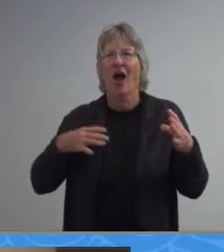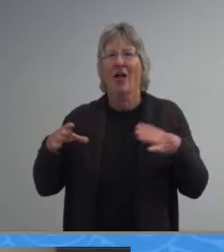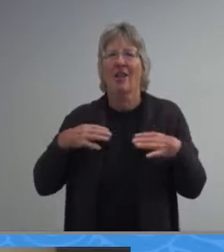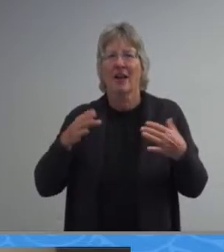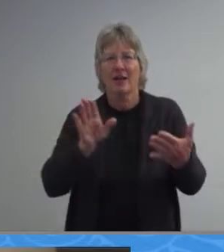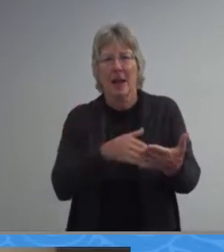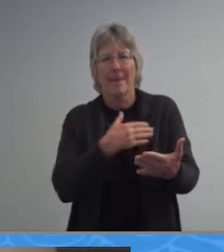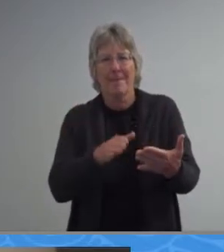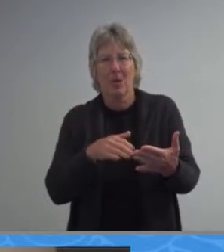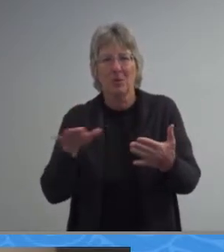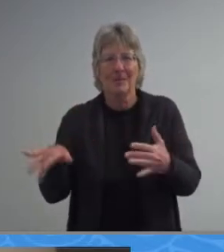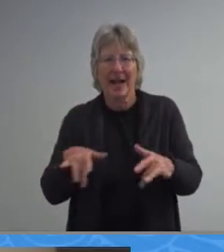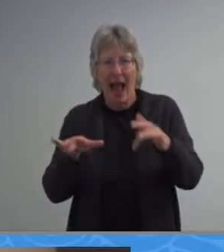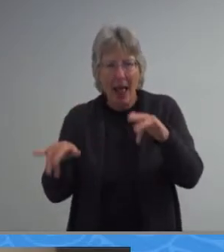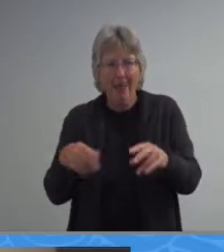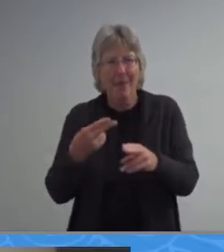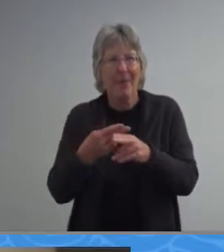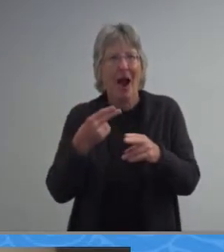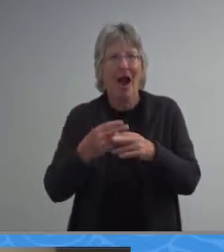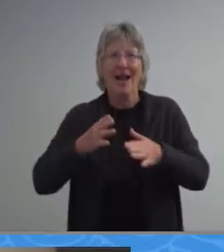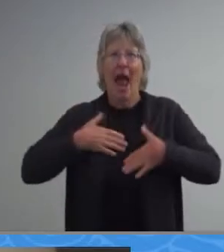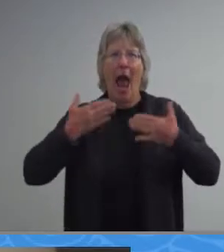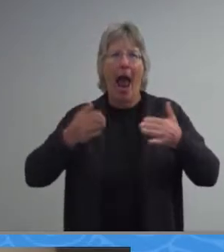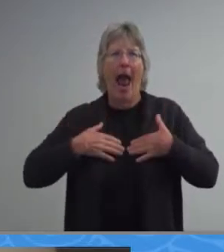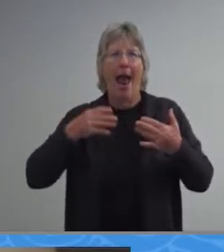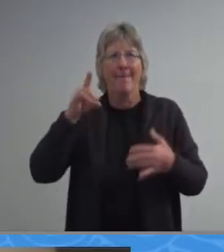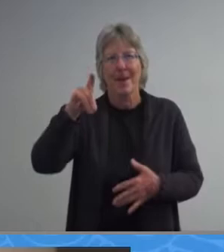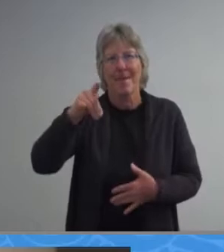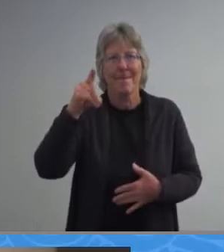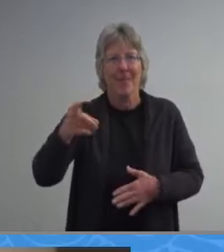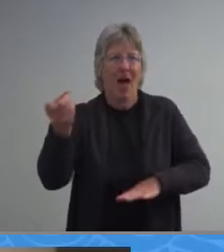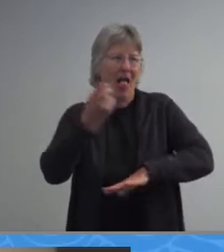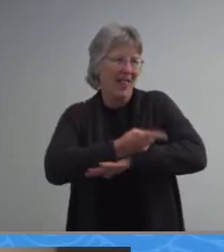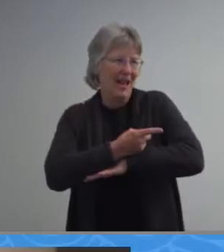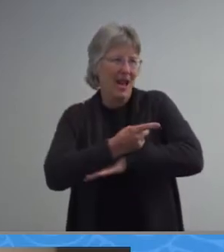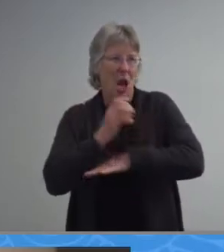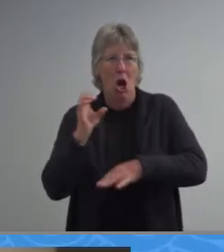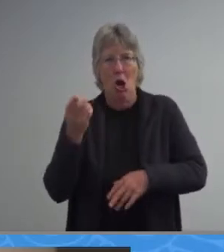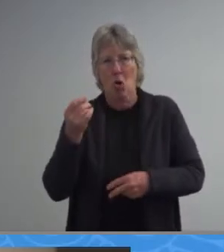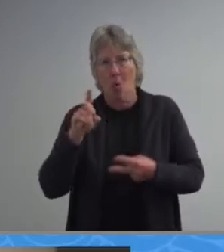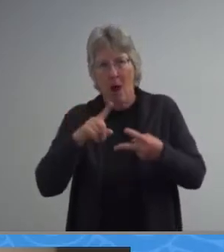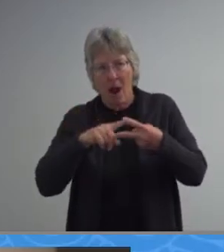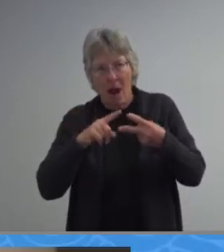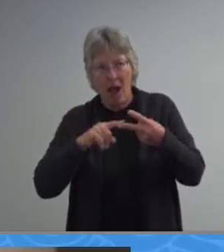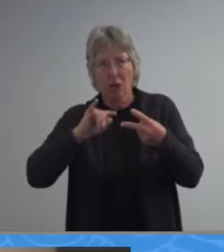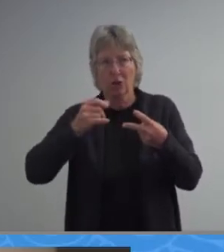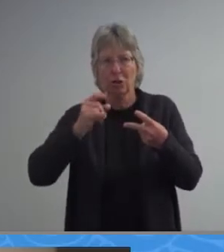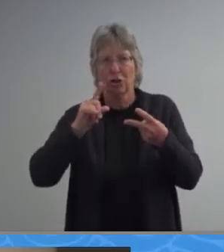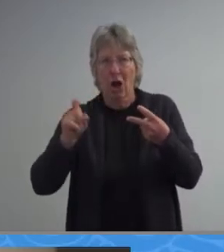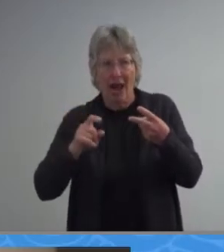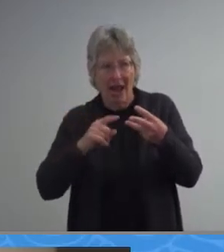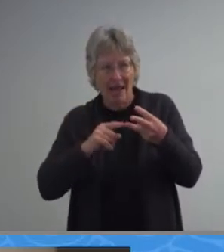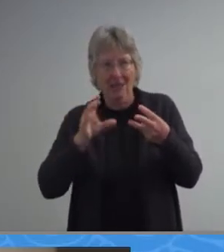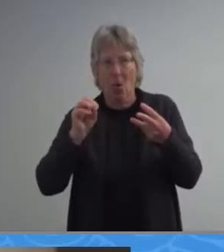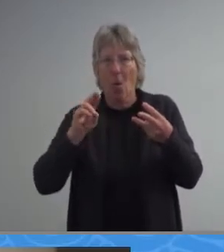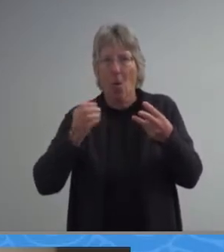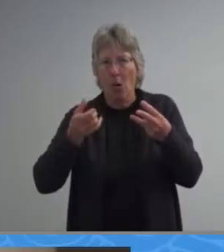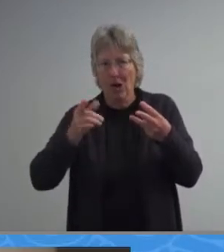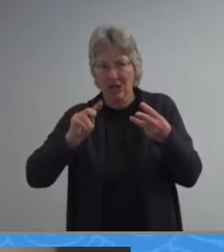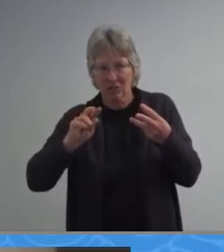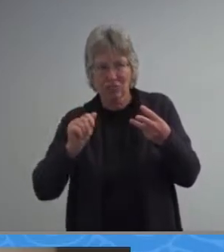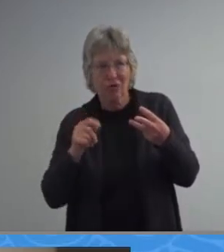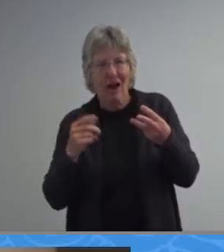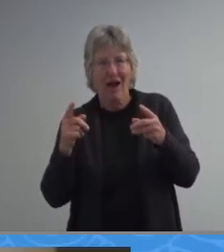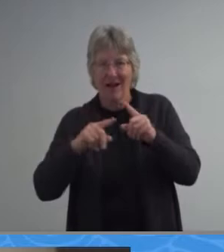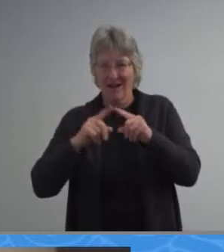happy poly days the 20 track album features our choir our jazz band and orchestra as well as other several other